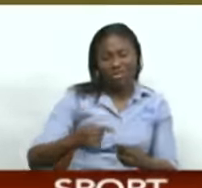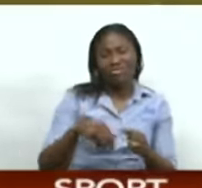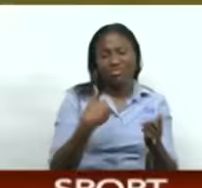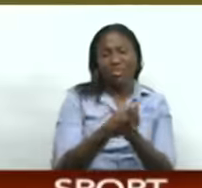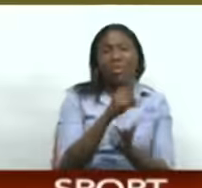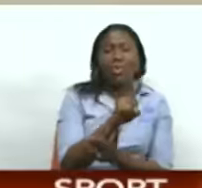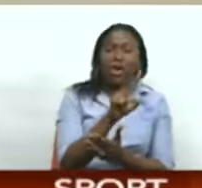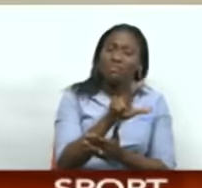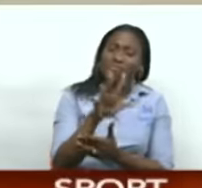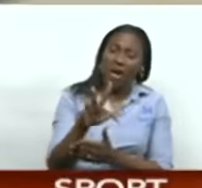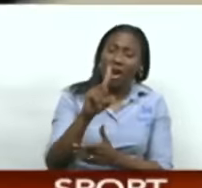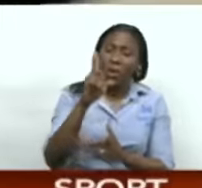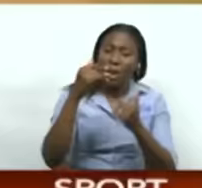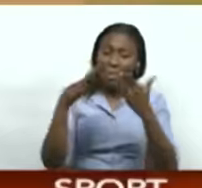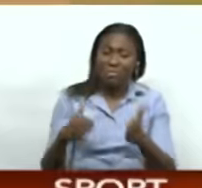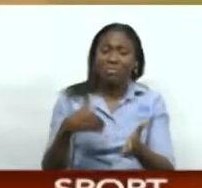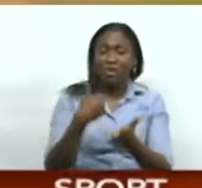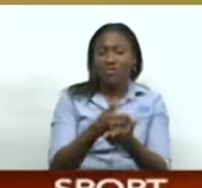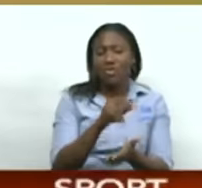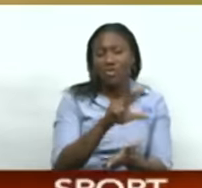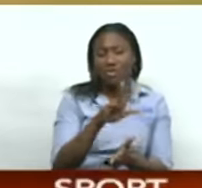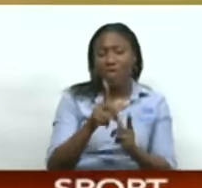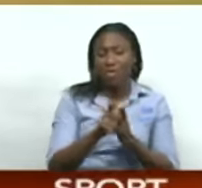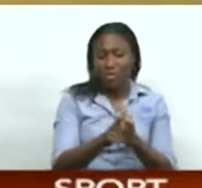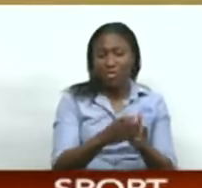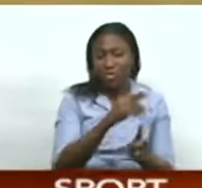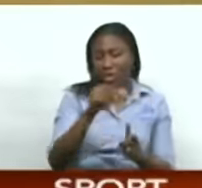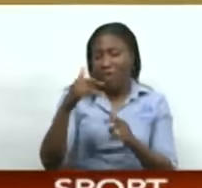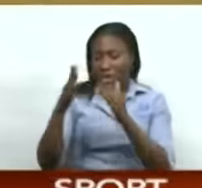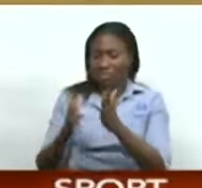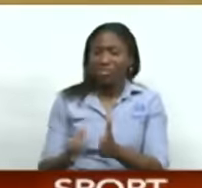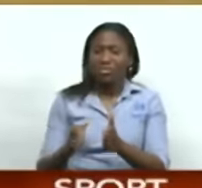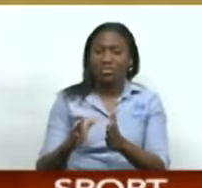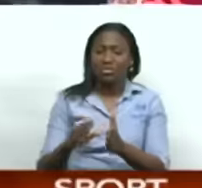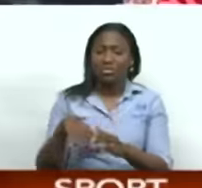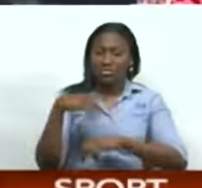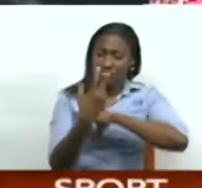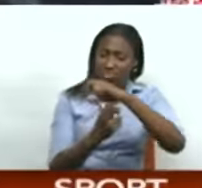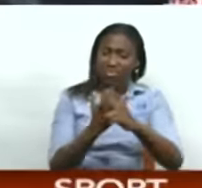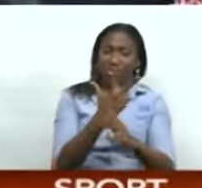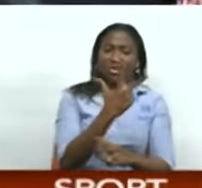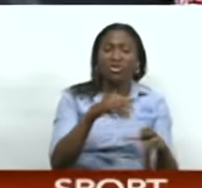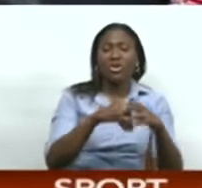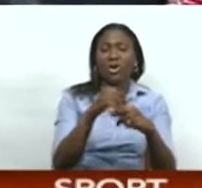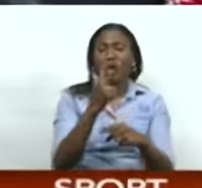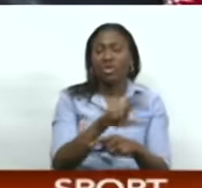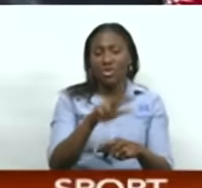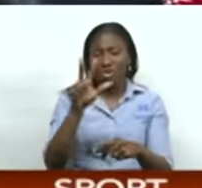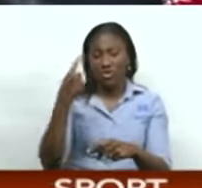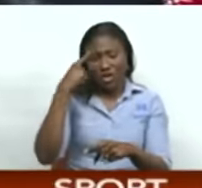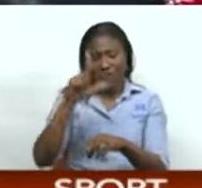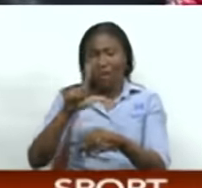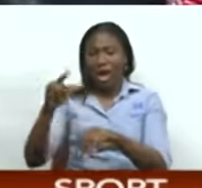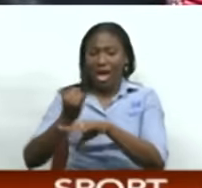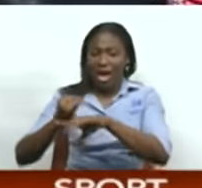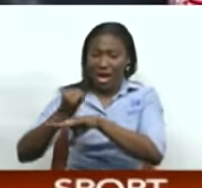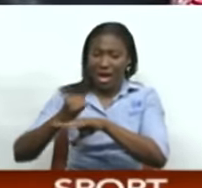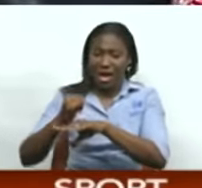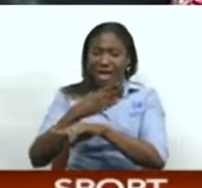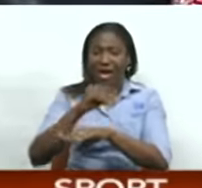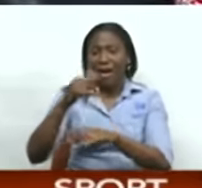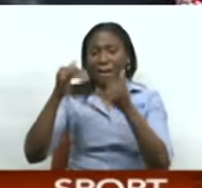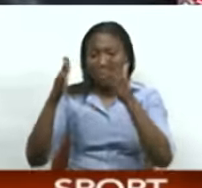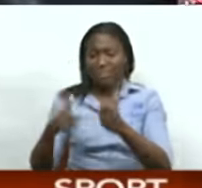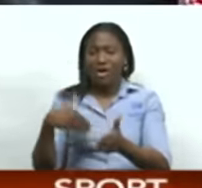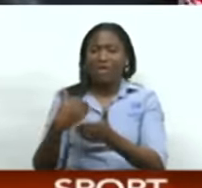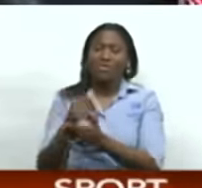Ruston Chase made a top score for them of 35, while Daniel Dorham took three for 33 for the Leewards, and Alzari Joseph claimed three